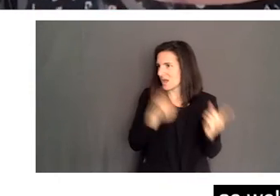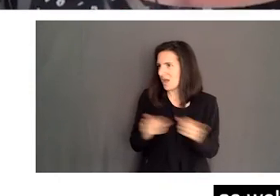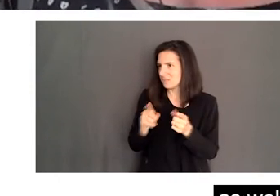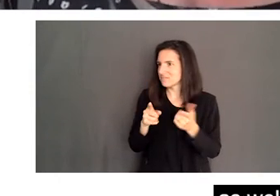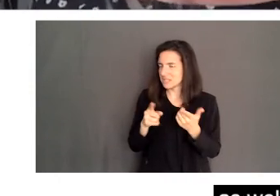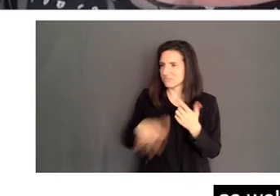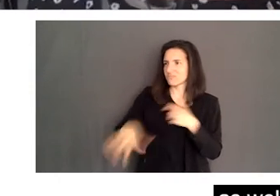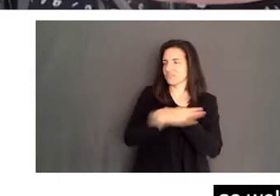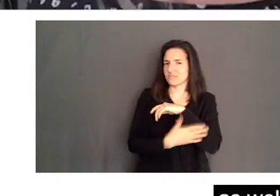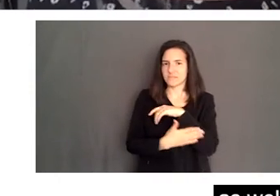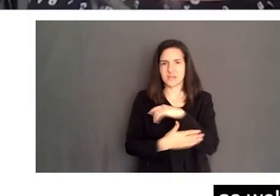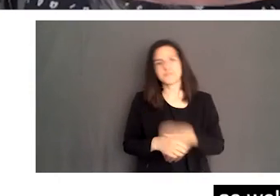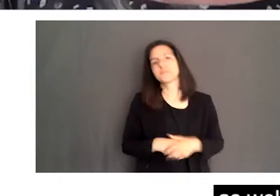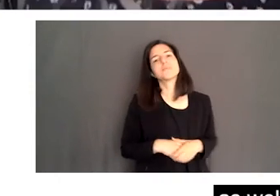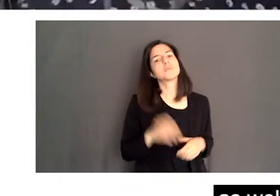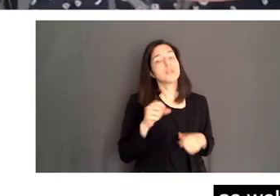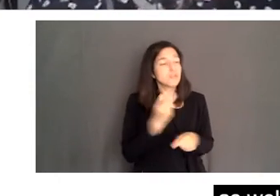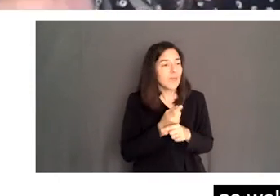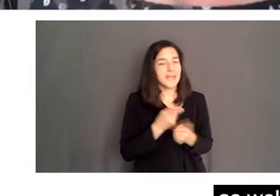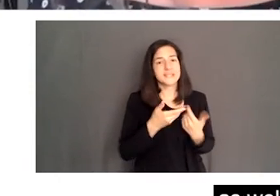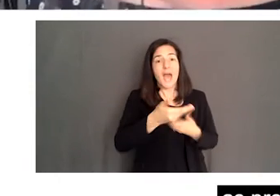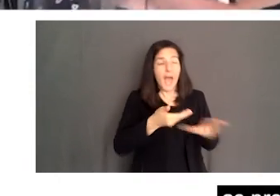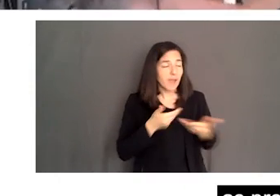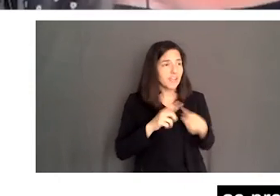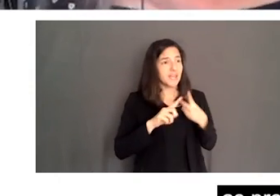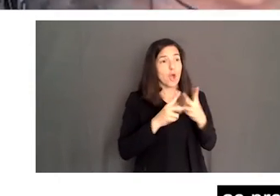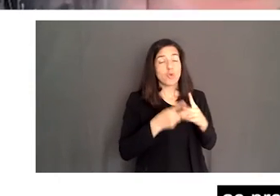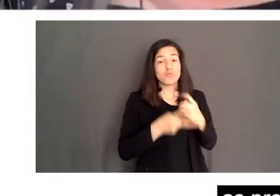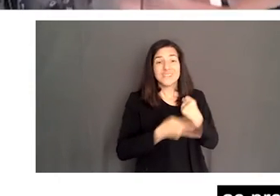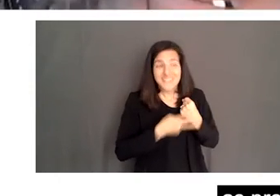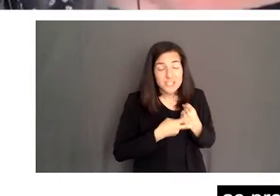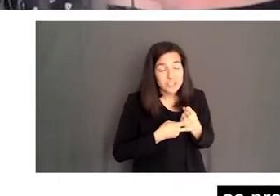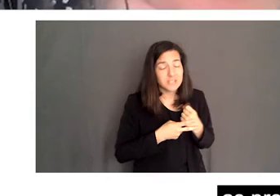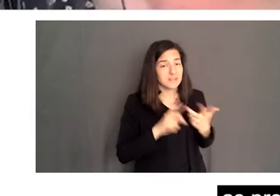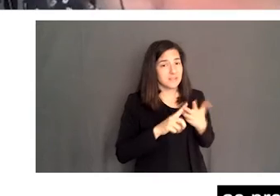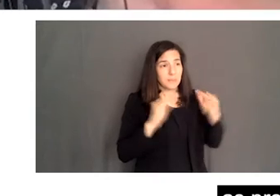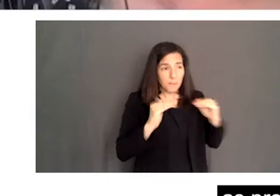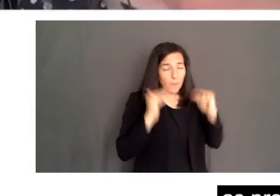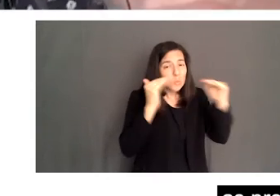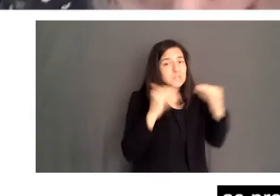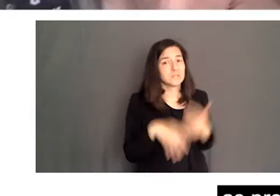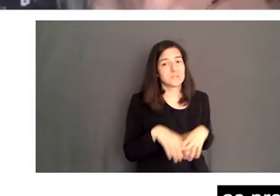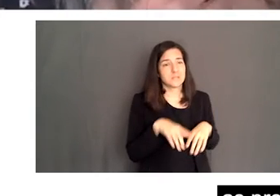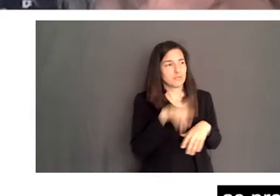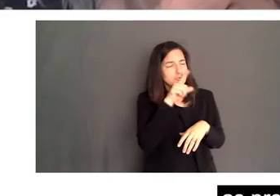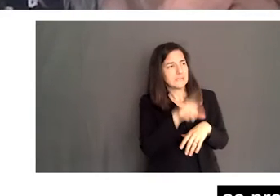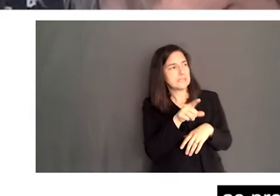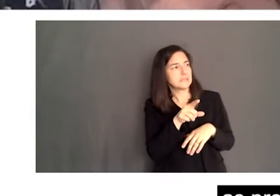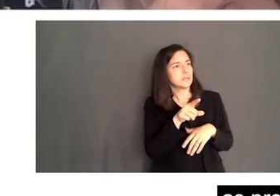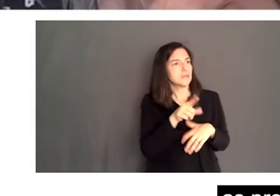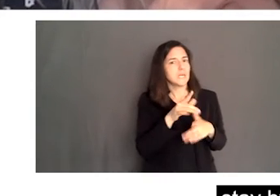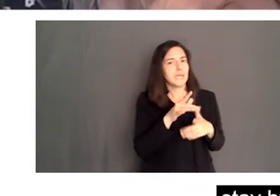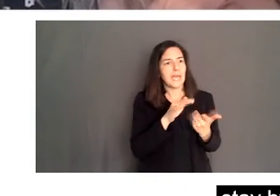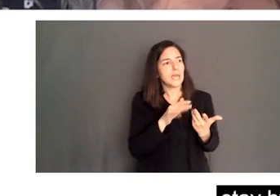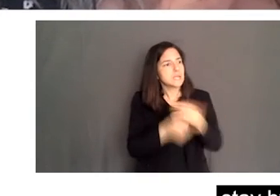for that as well. Well, right? So, it's hiring, it's retention, it's promotion. It's incentivizing